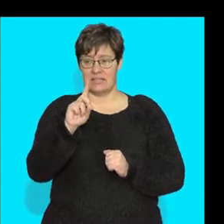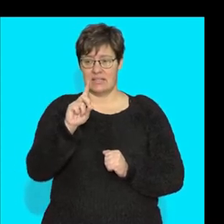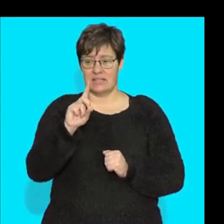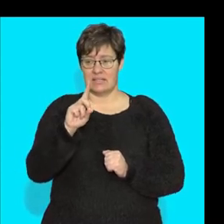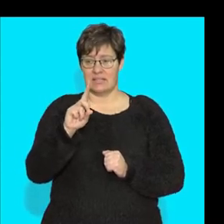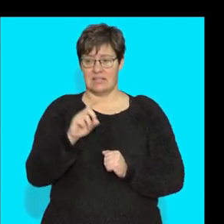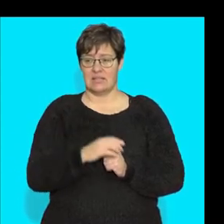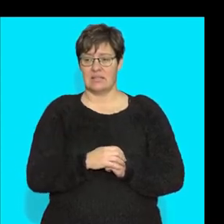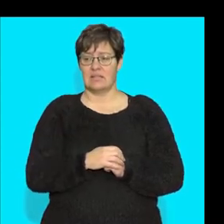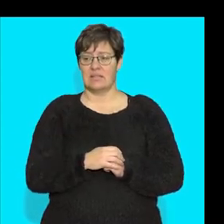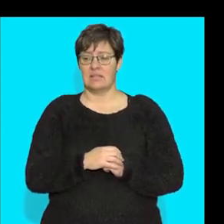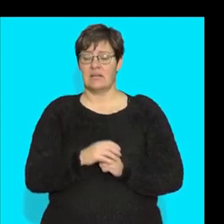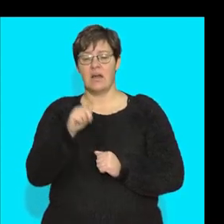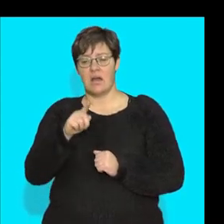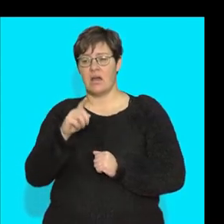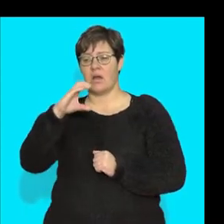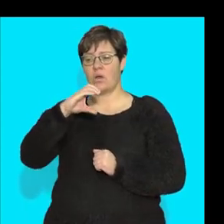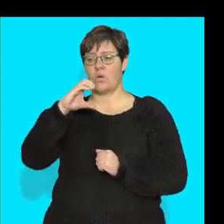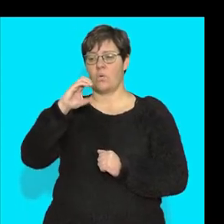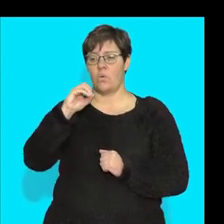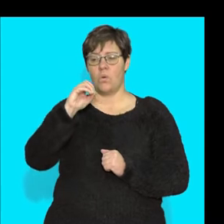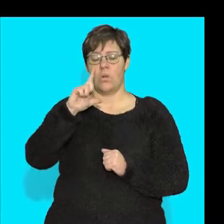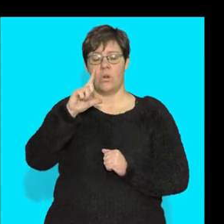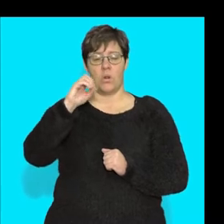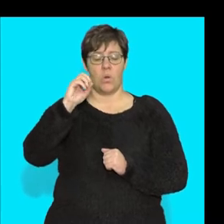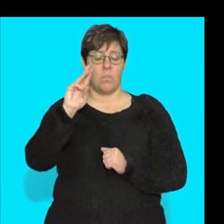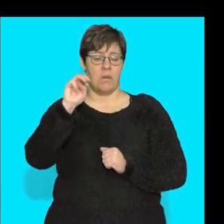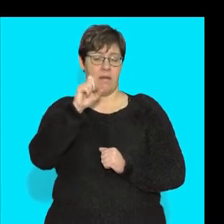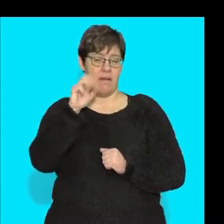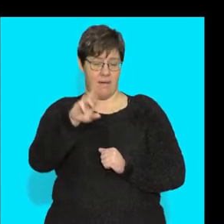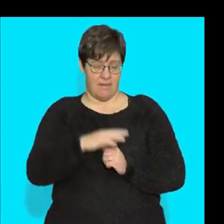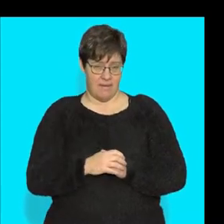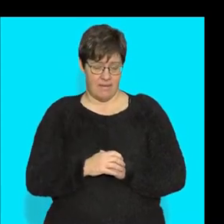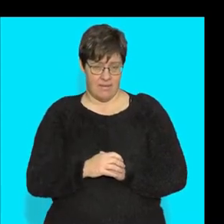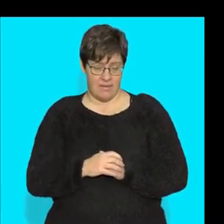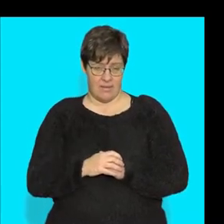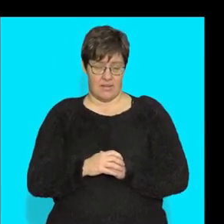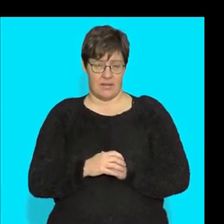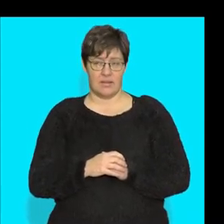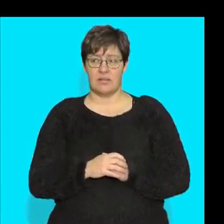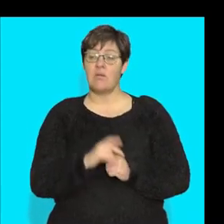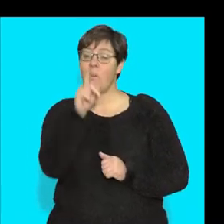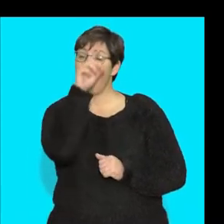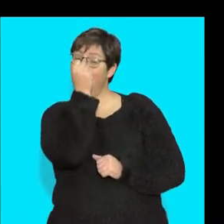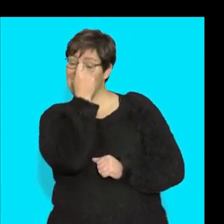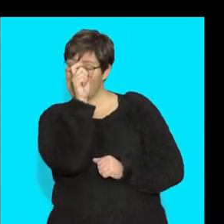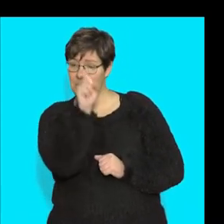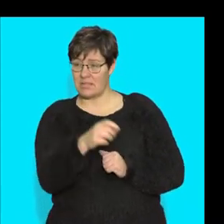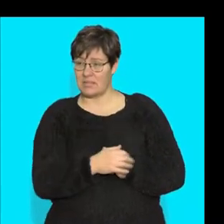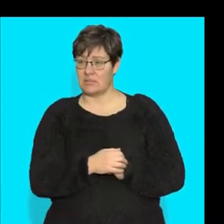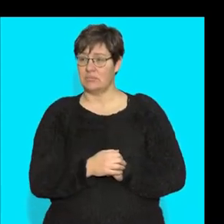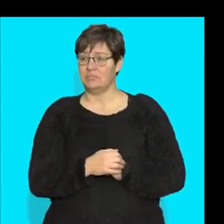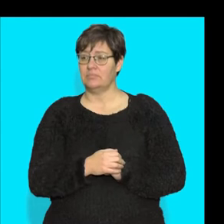Now, what we need to look at, there's just one thing that you need to understand. That if a cell, all right,